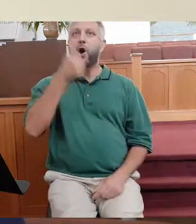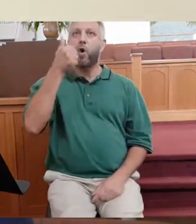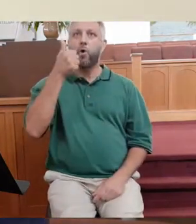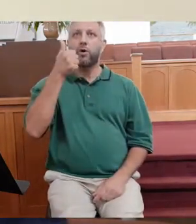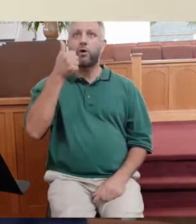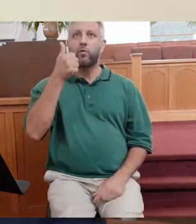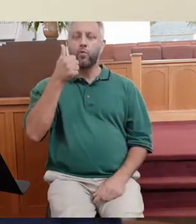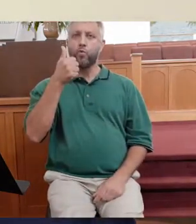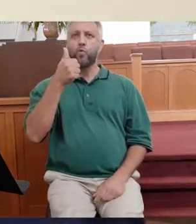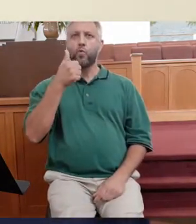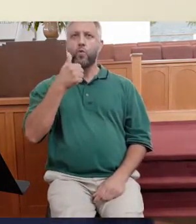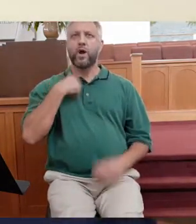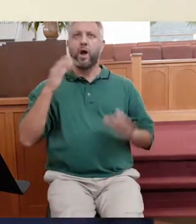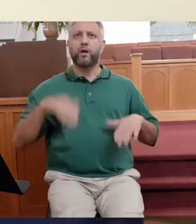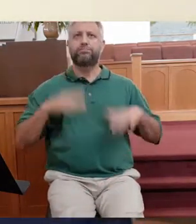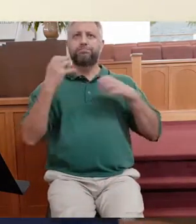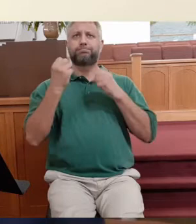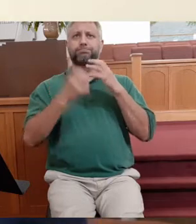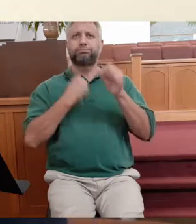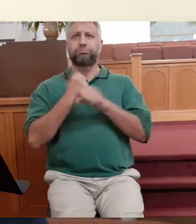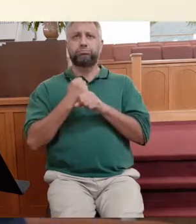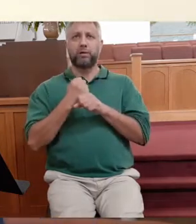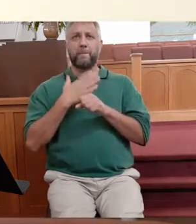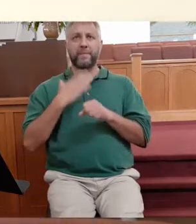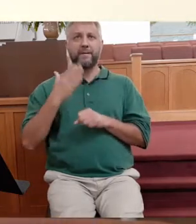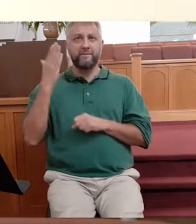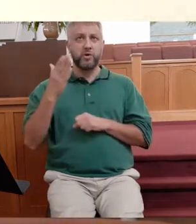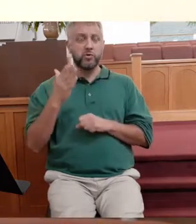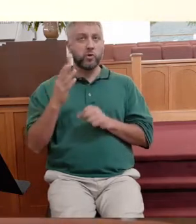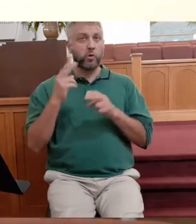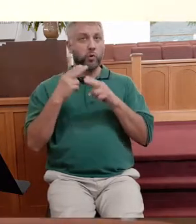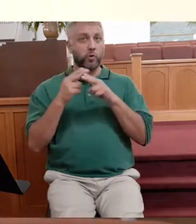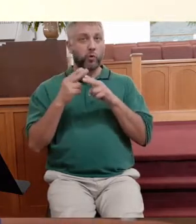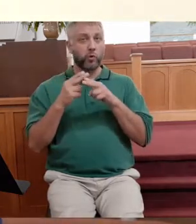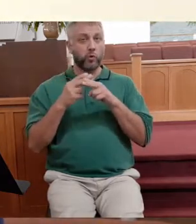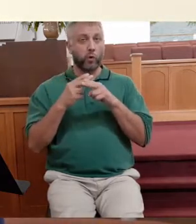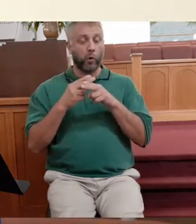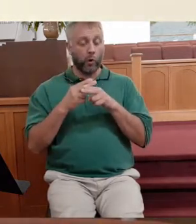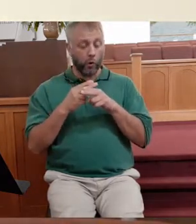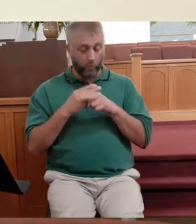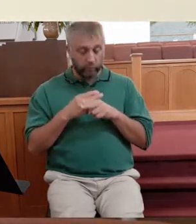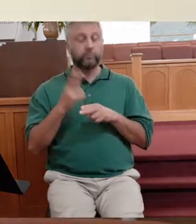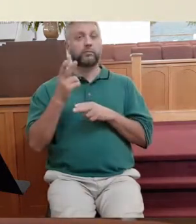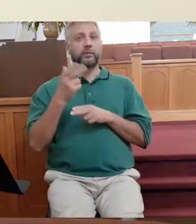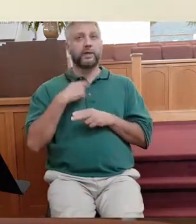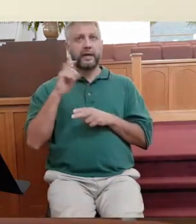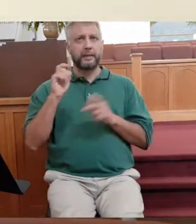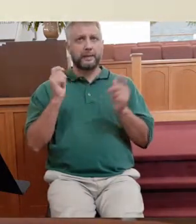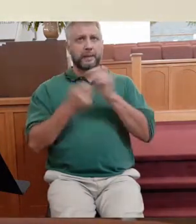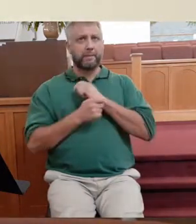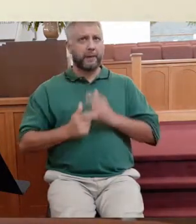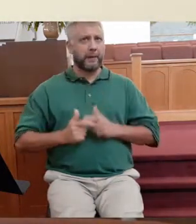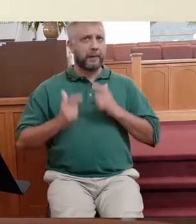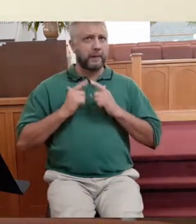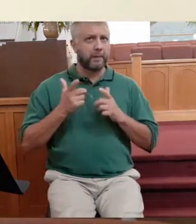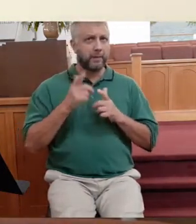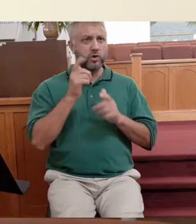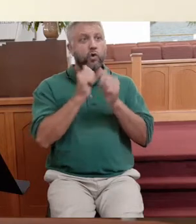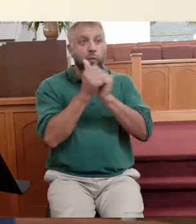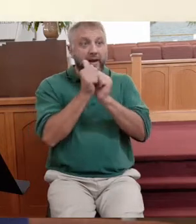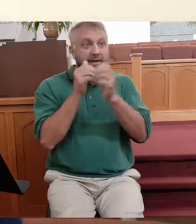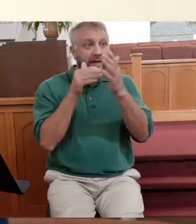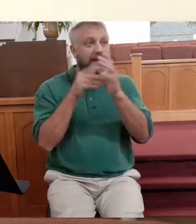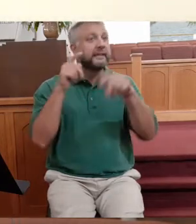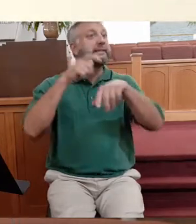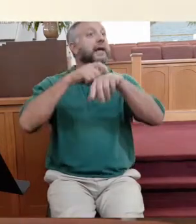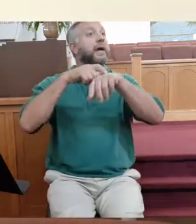got more days behind me than I have in front of me. And you're starting to think, you know what? Maybe I need to start living in a certain way. And you're in a race against time. But